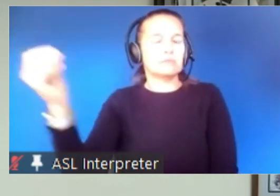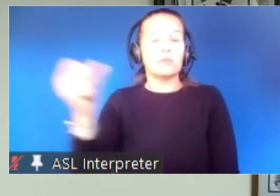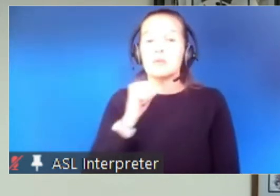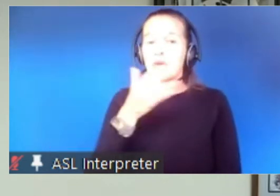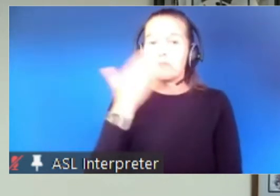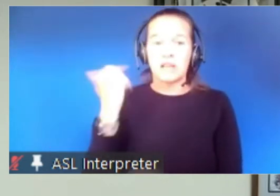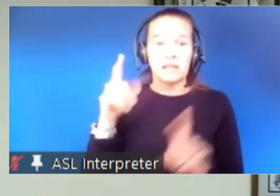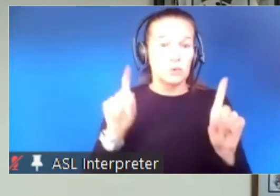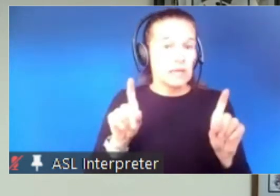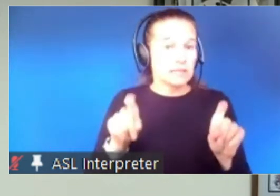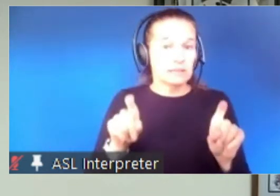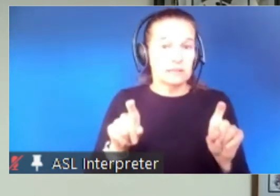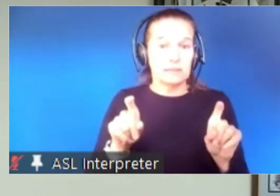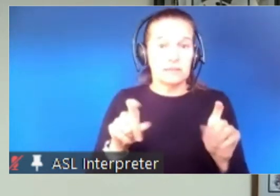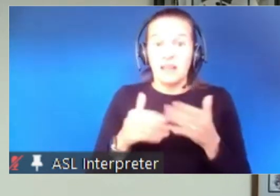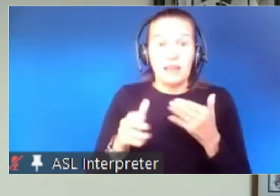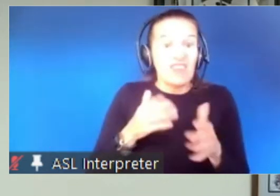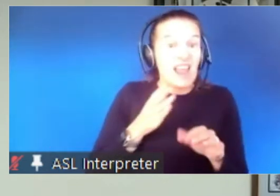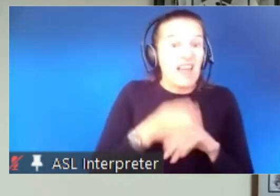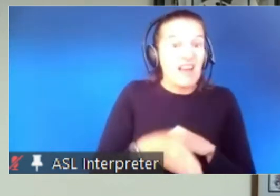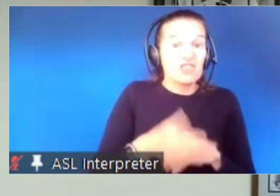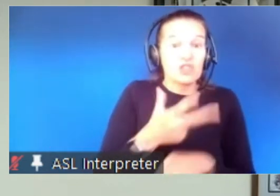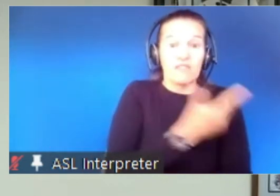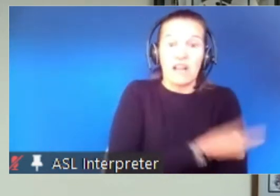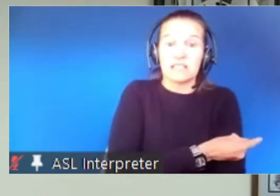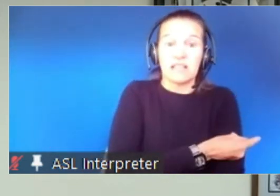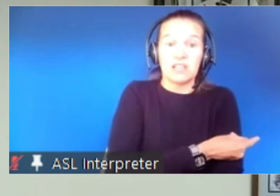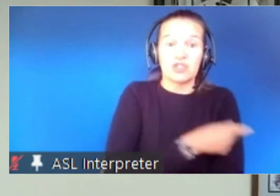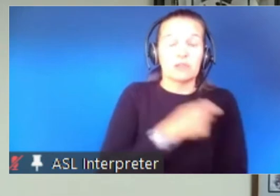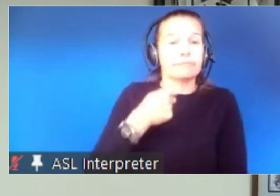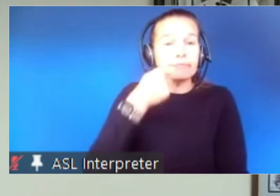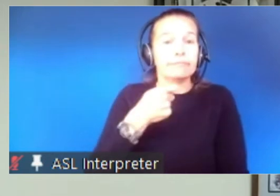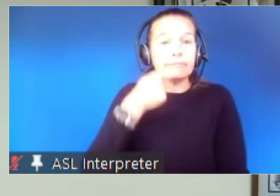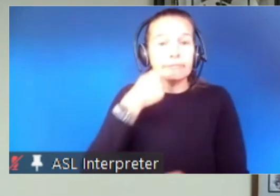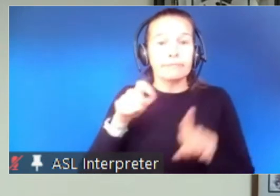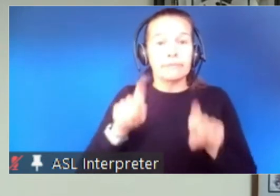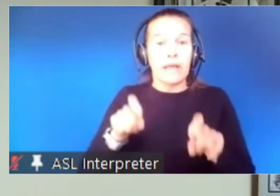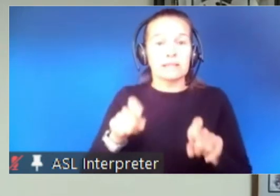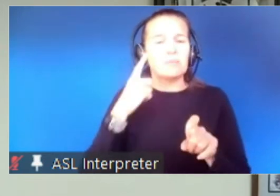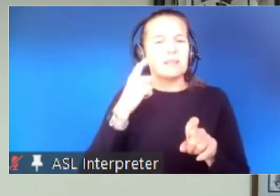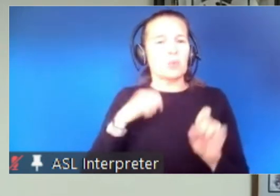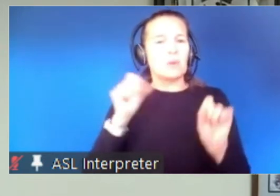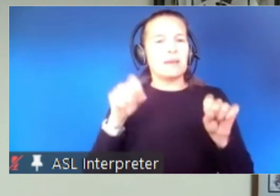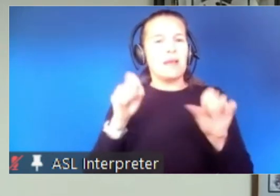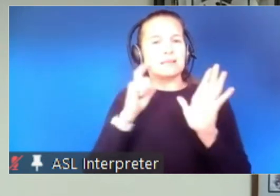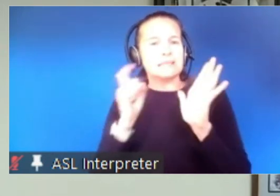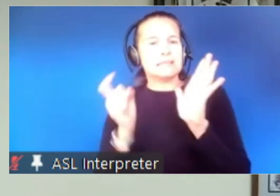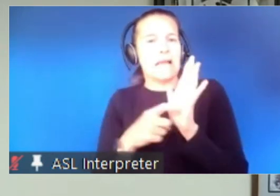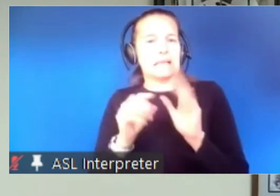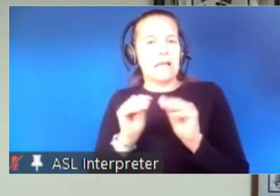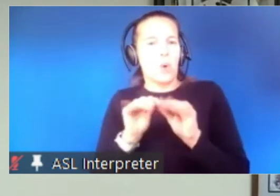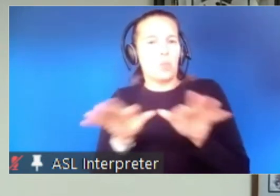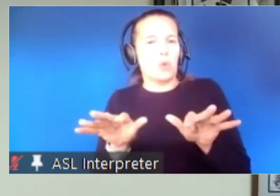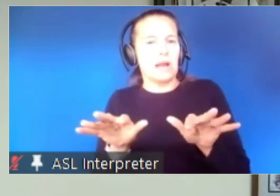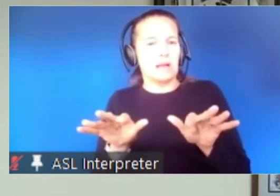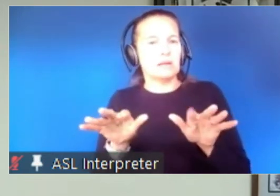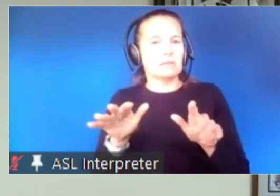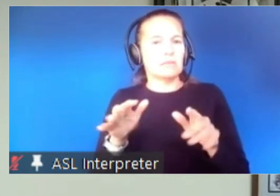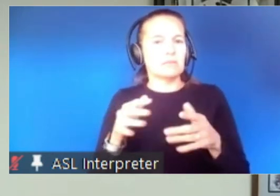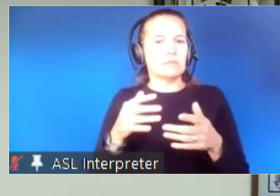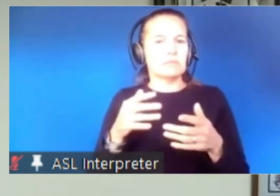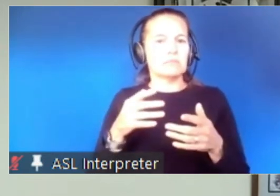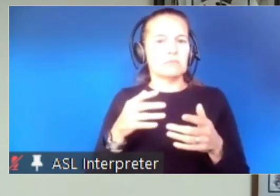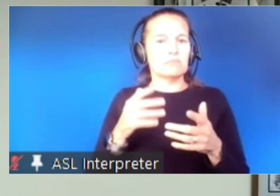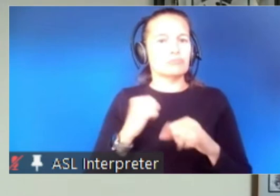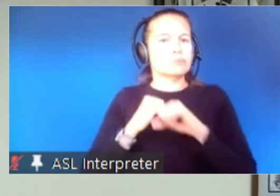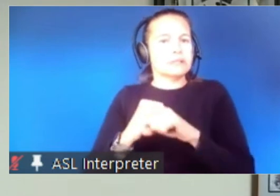we'll be able to detect detect outbreaks and potential surges sooner and protect the gains